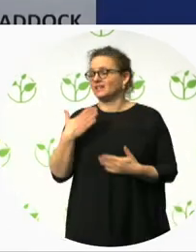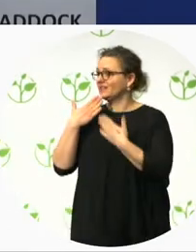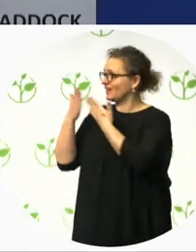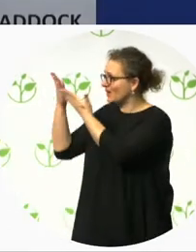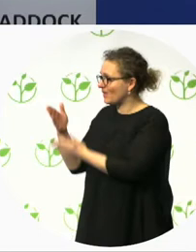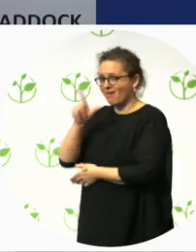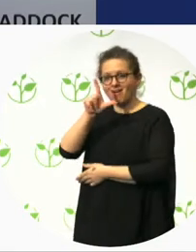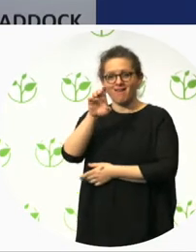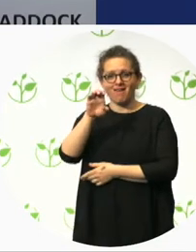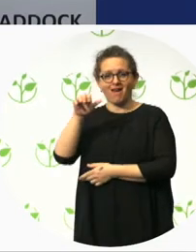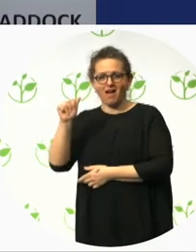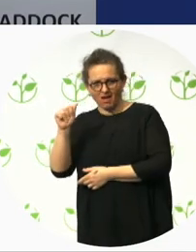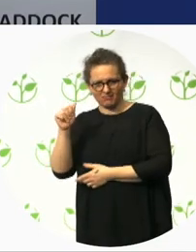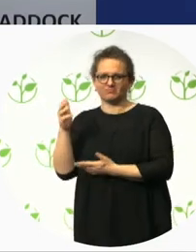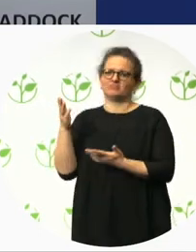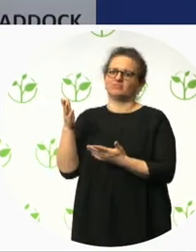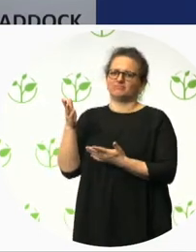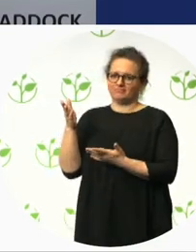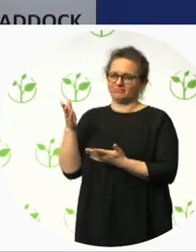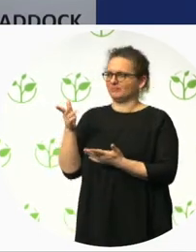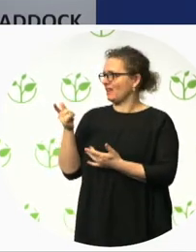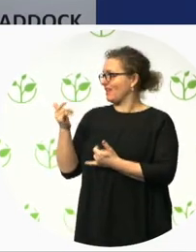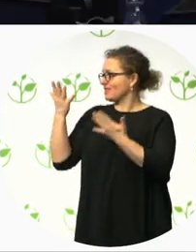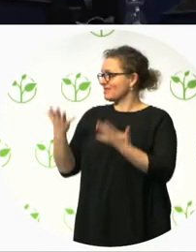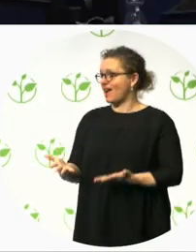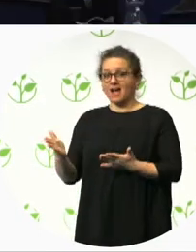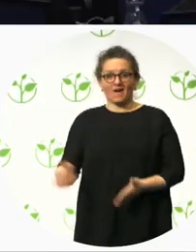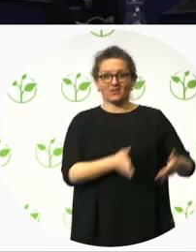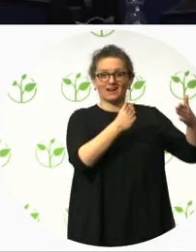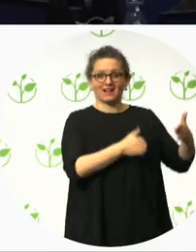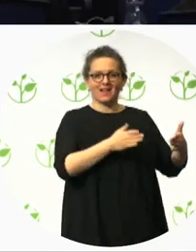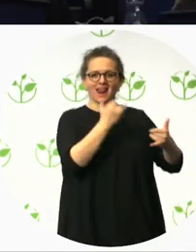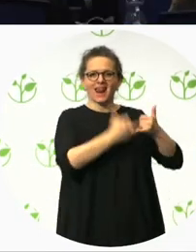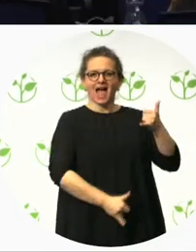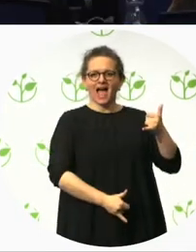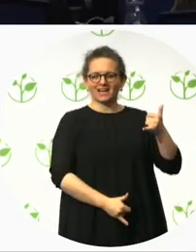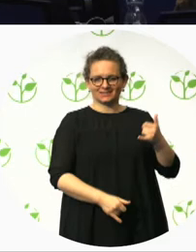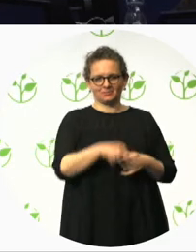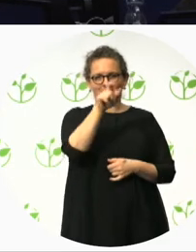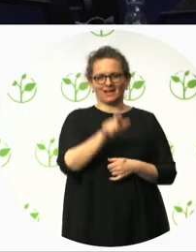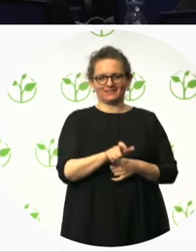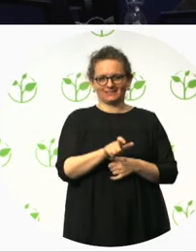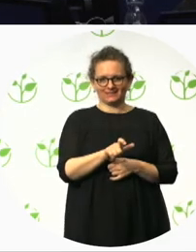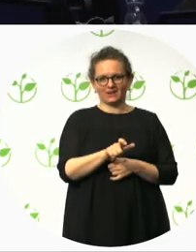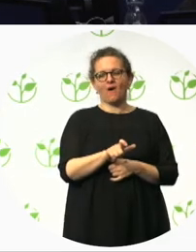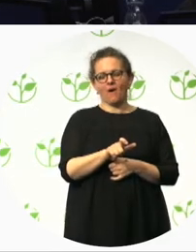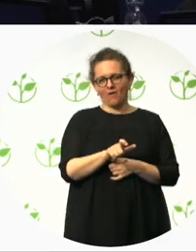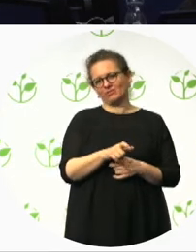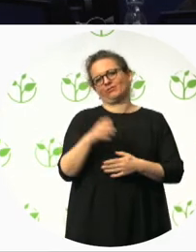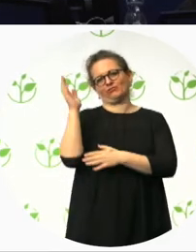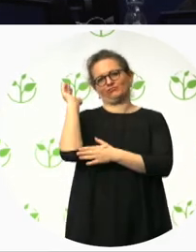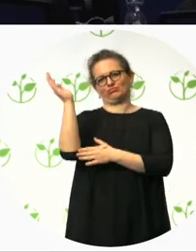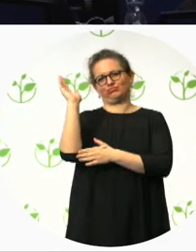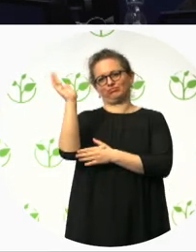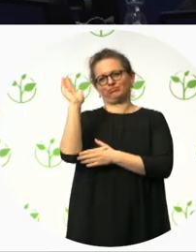distinguished speaker, uh, is Ian McKinnon, all the way from Scotland, working in London. Very